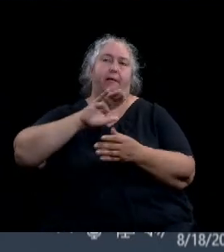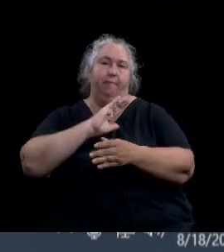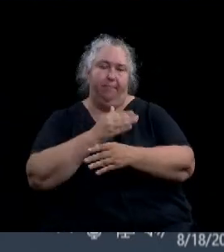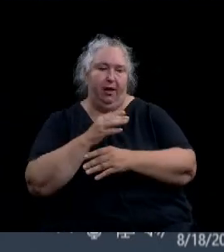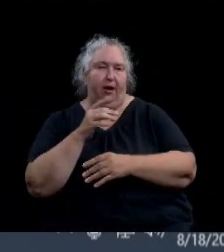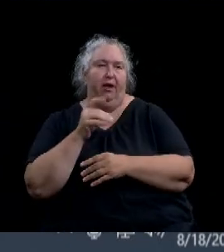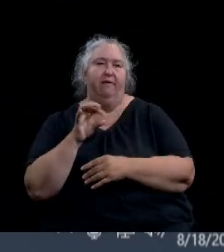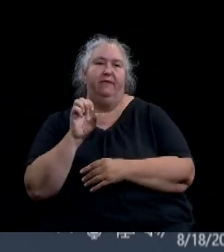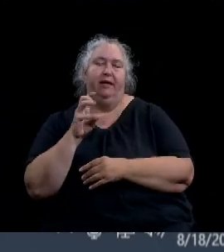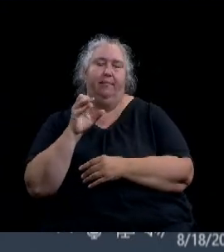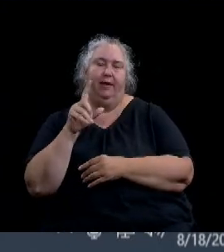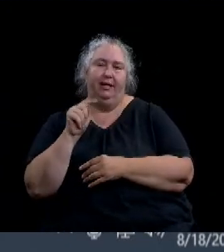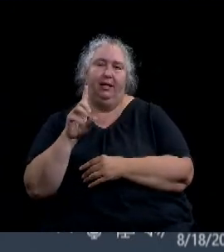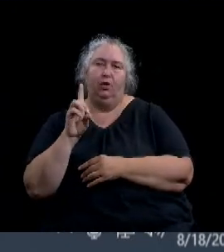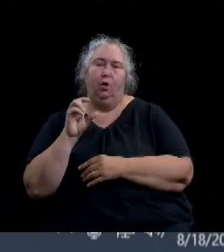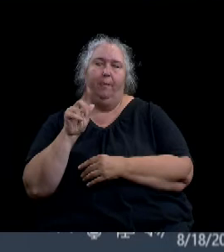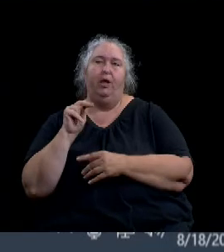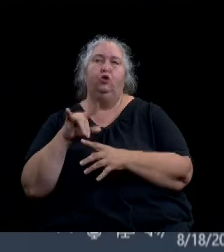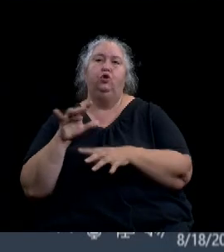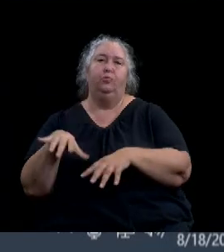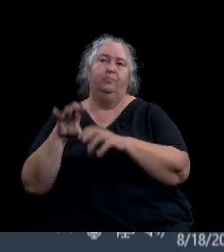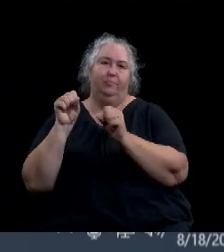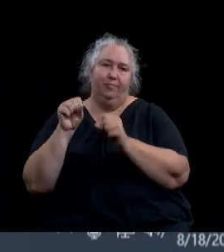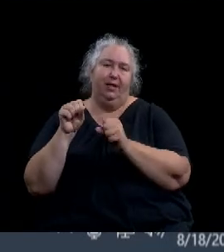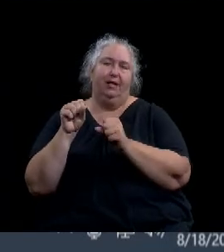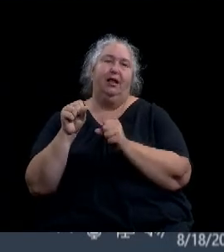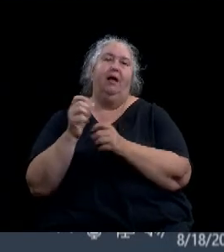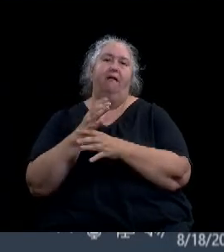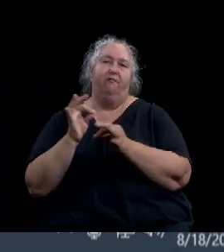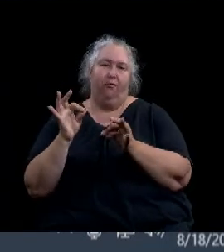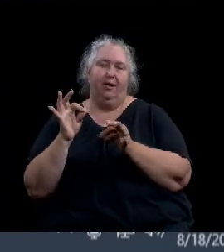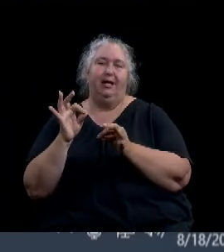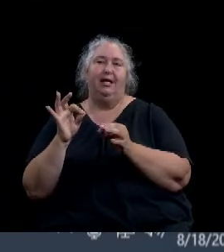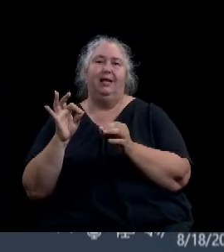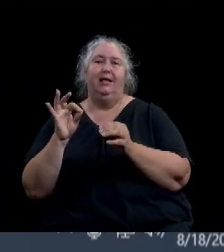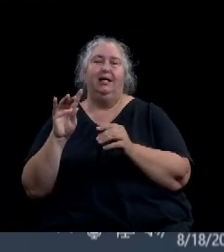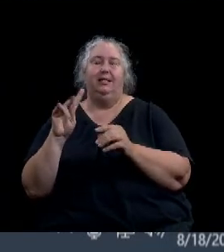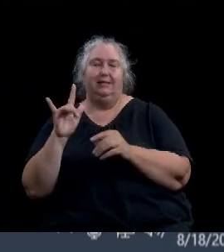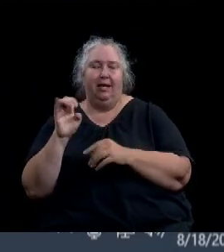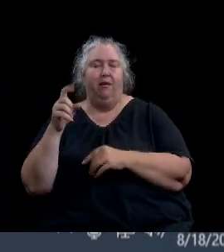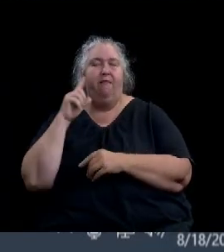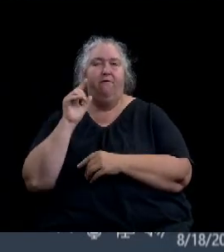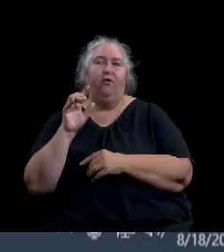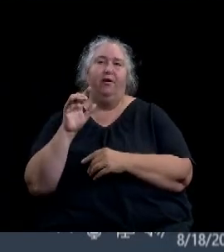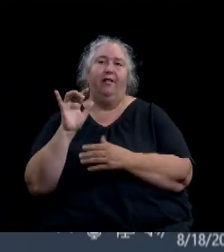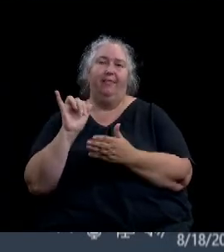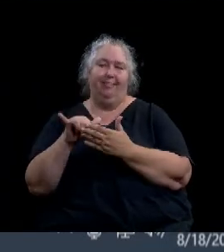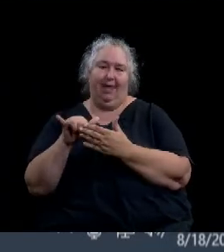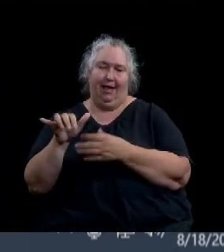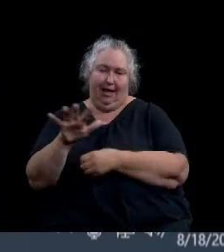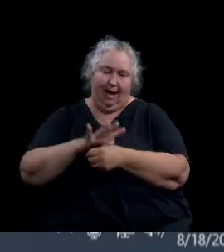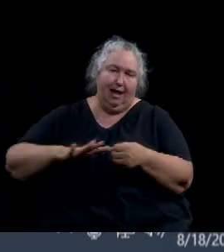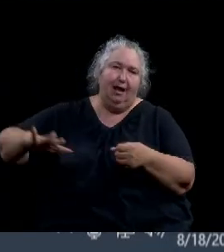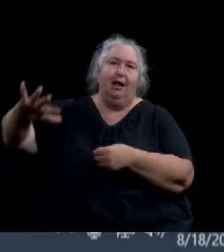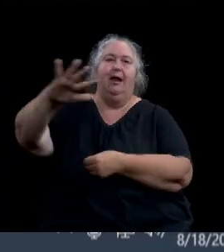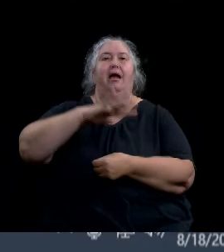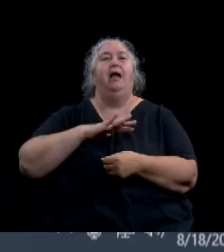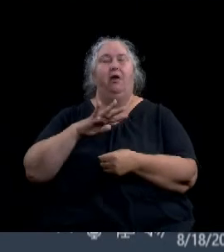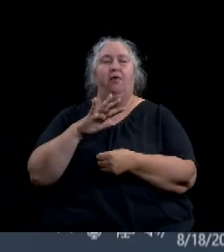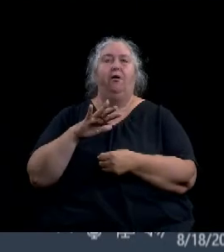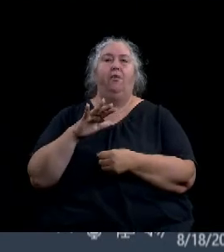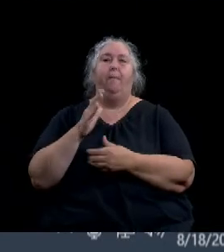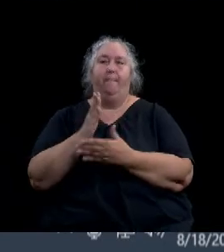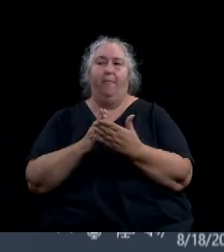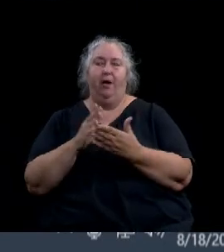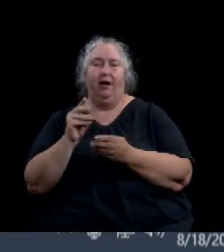title to a 17,534 square foot 0.403 acre parcel of land out of the Antonio Rodriguez